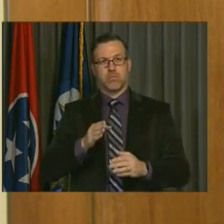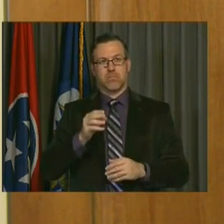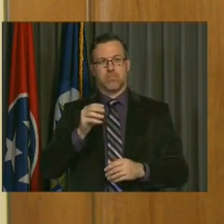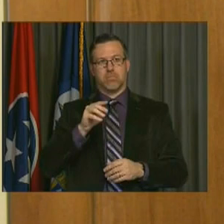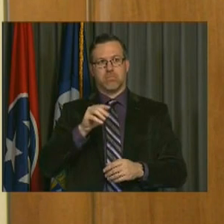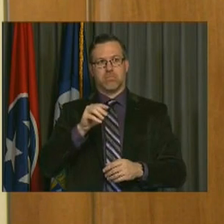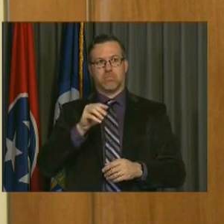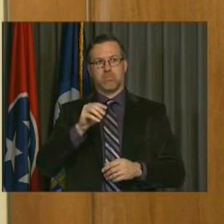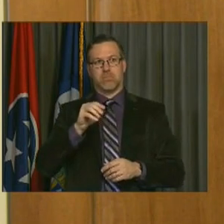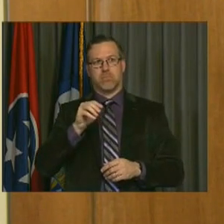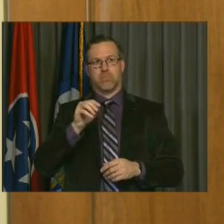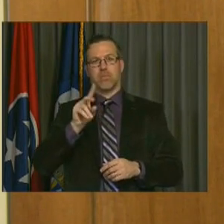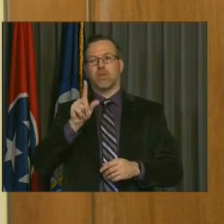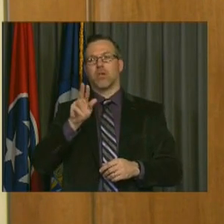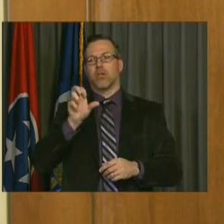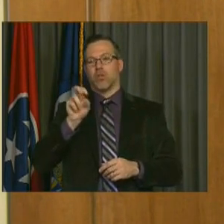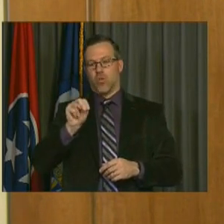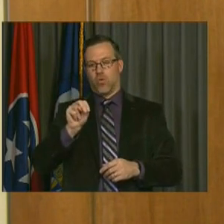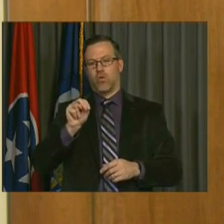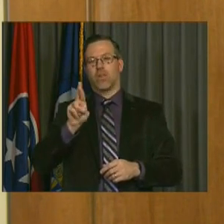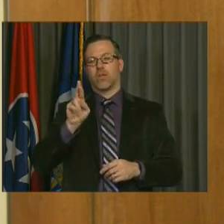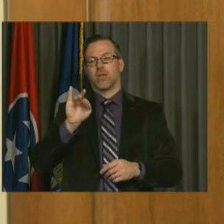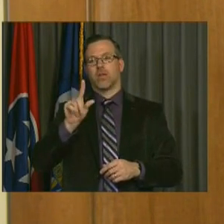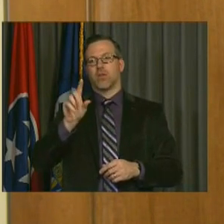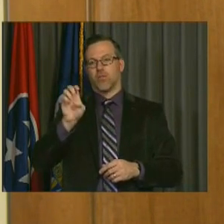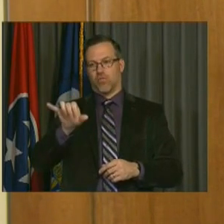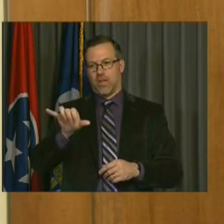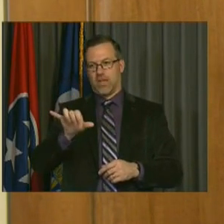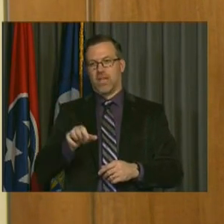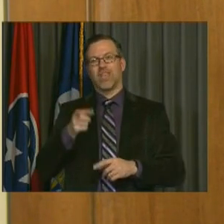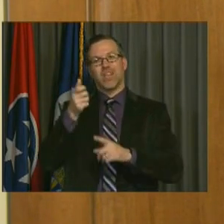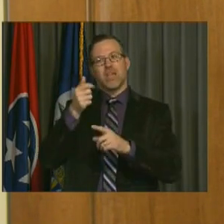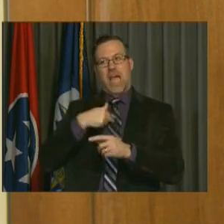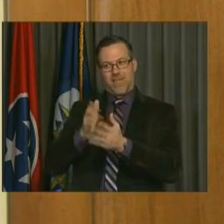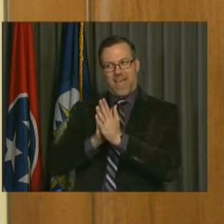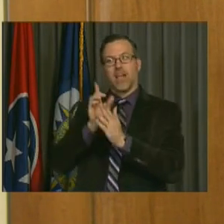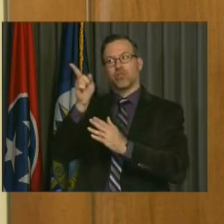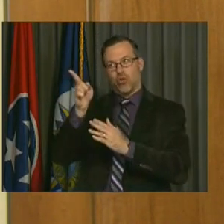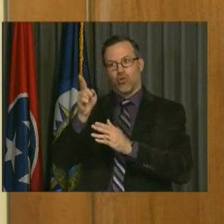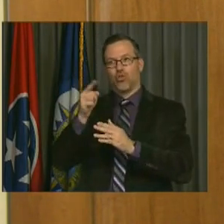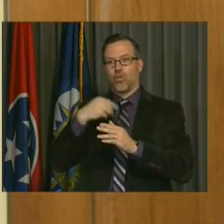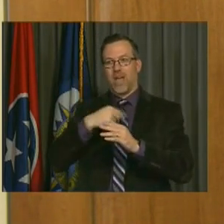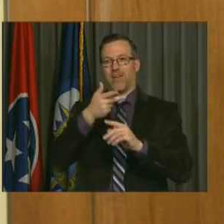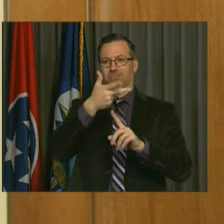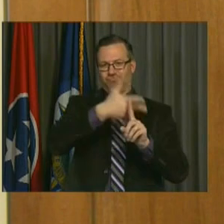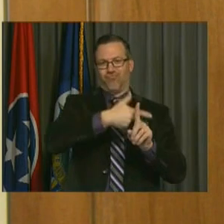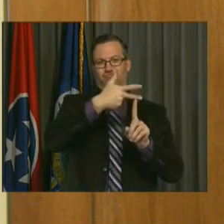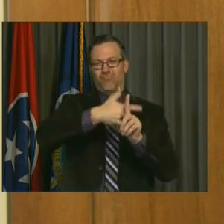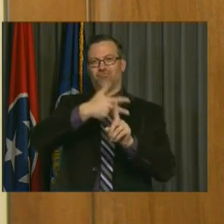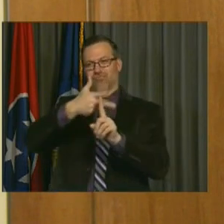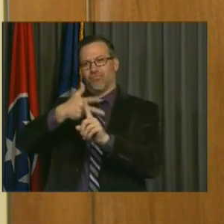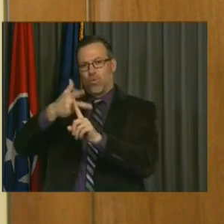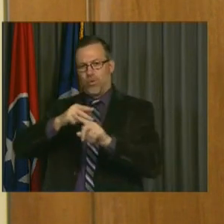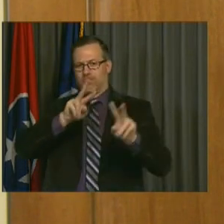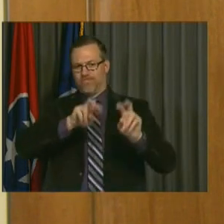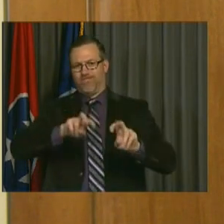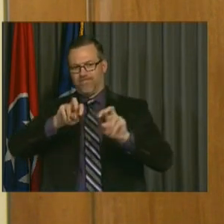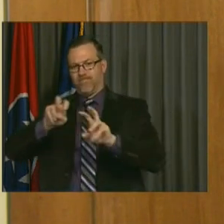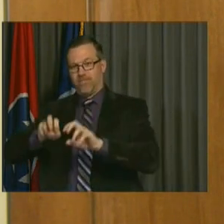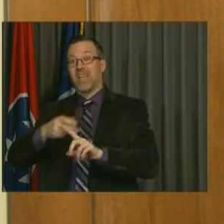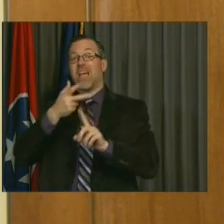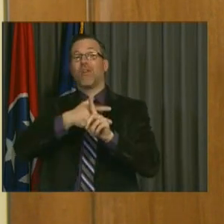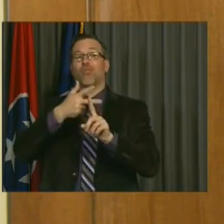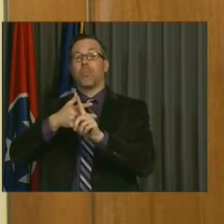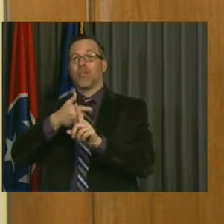discussions already with Lauren about doing a quarterly analysis of that so that there is a public transparent report